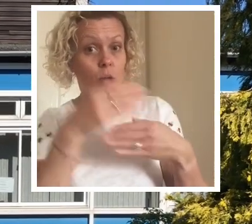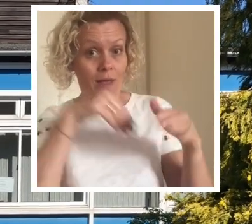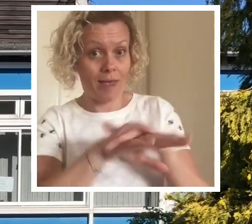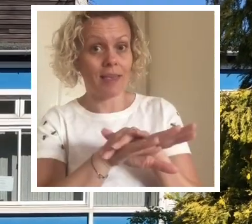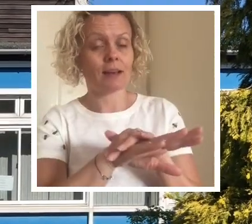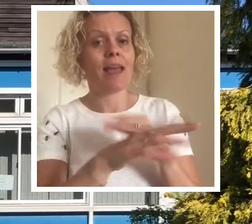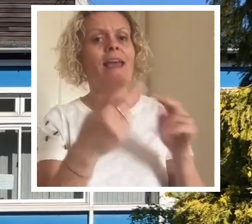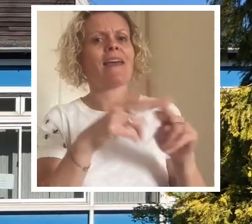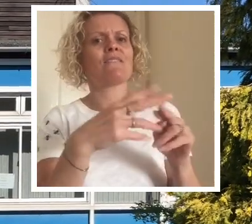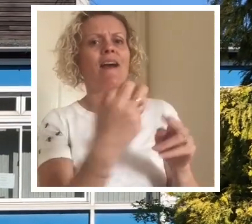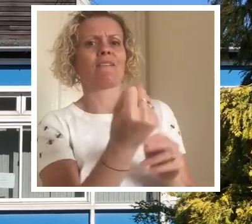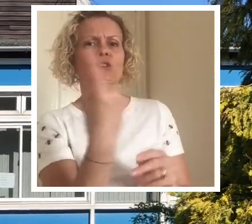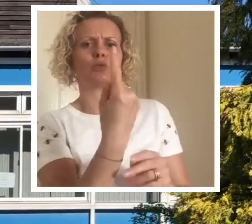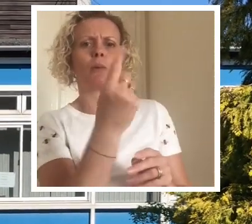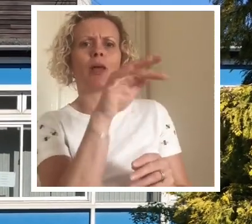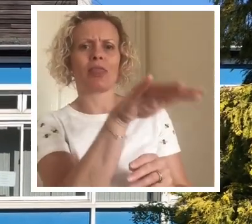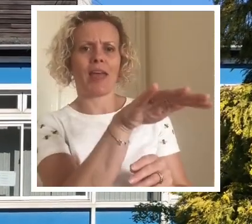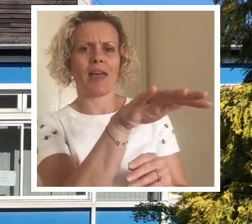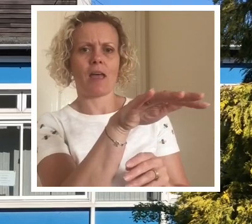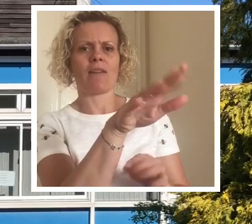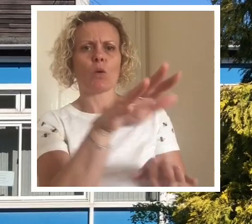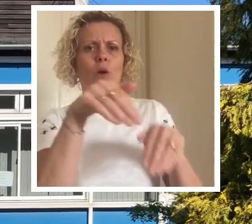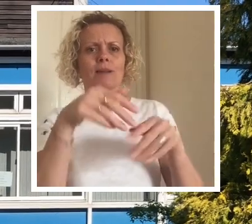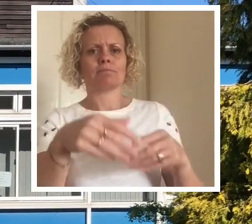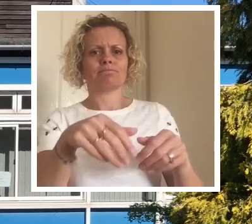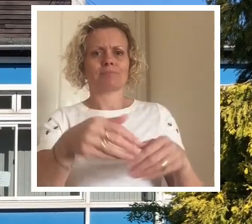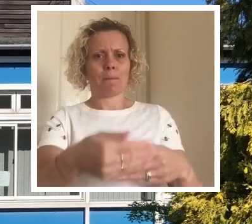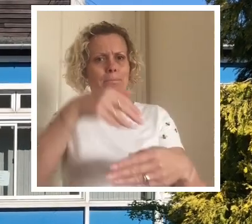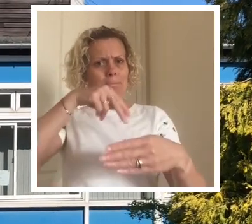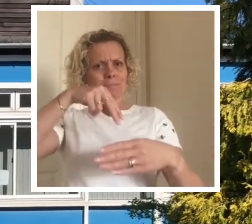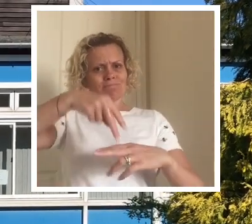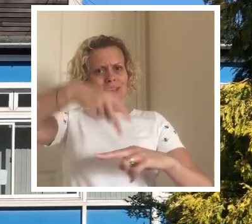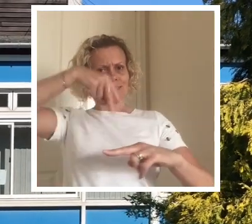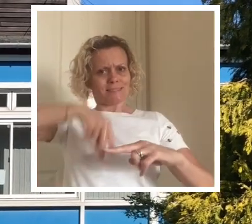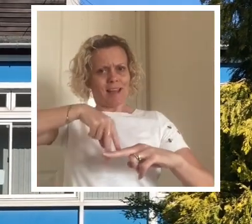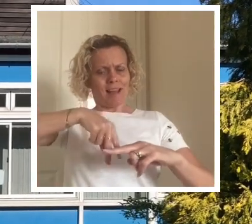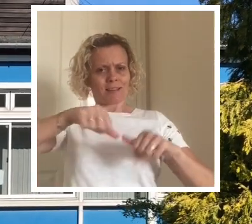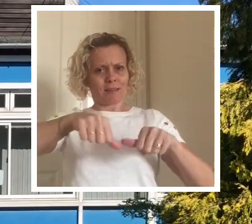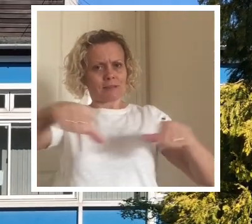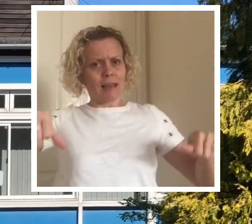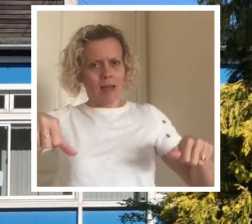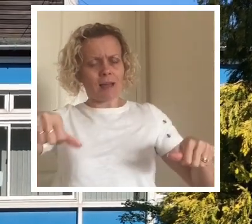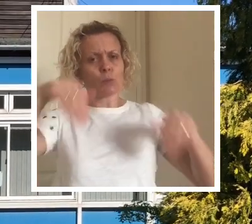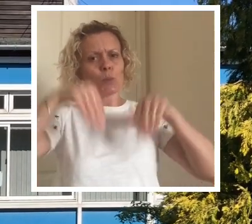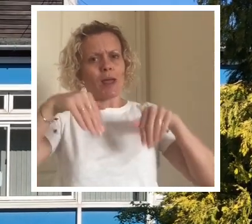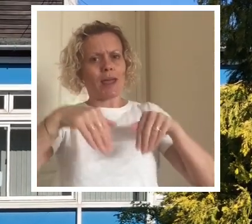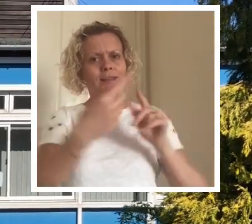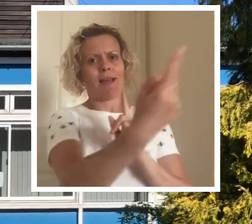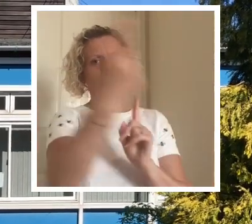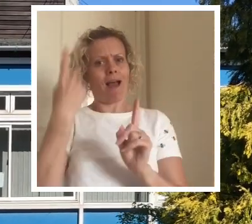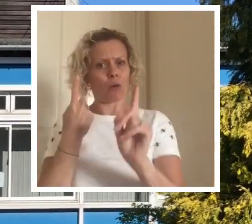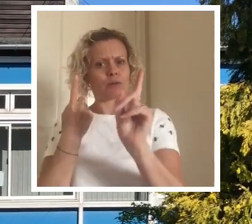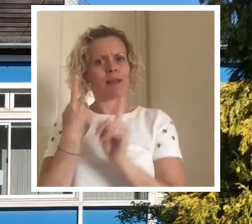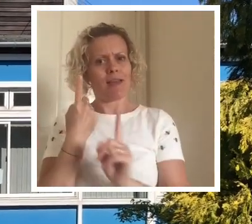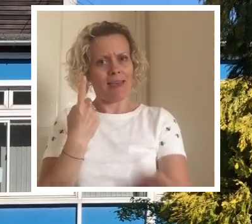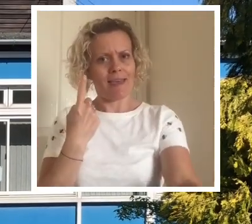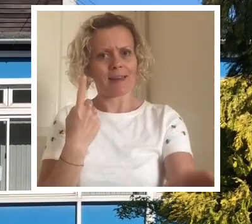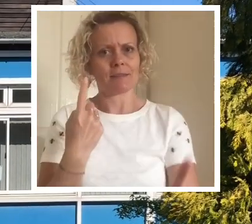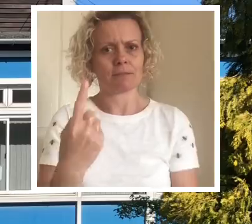will let you into school. If there is please wait here until the person inside is left and then you'll be able to have your turn.